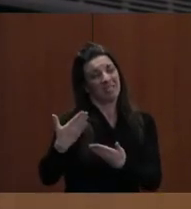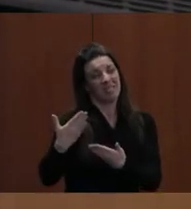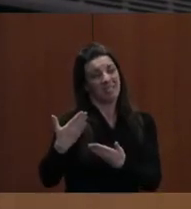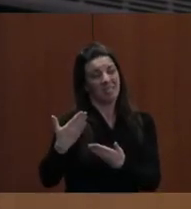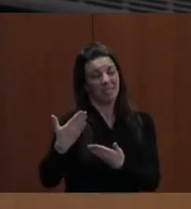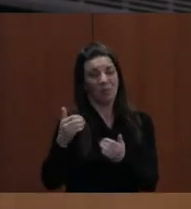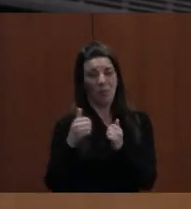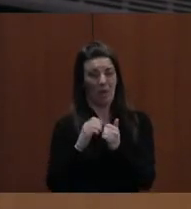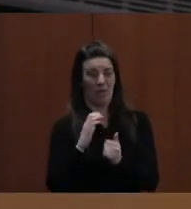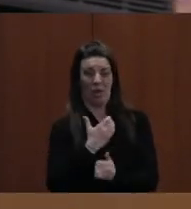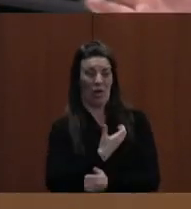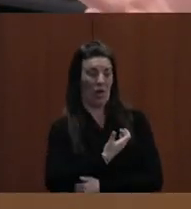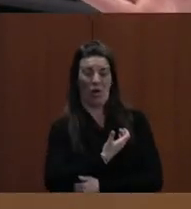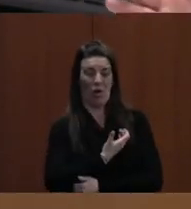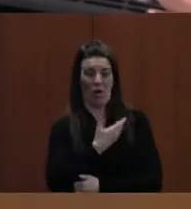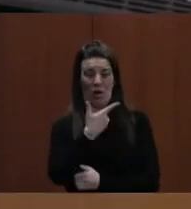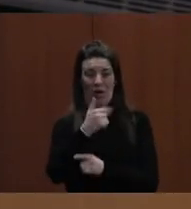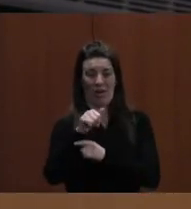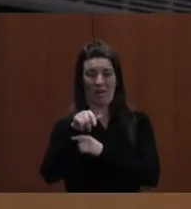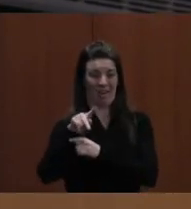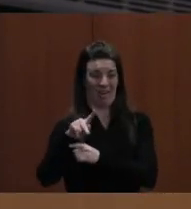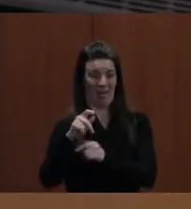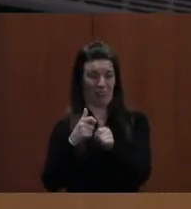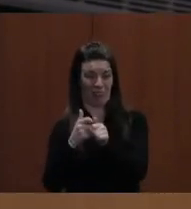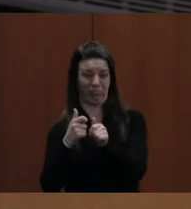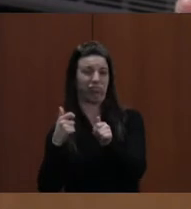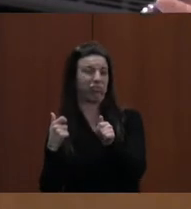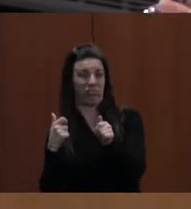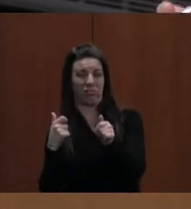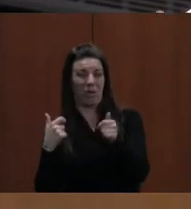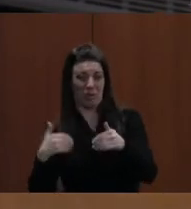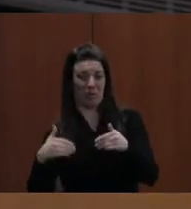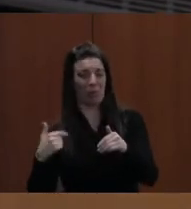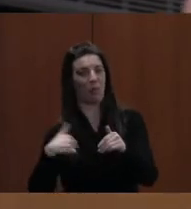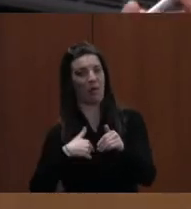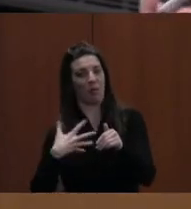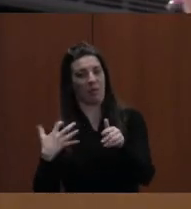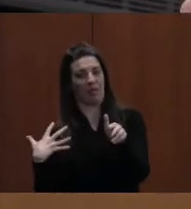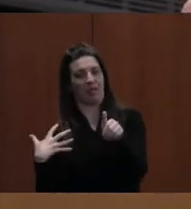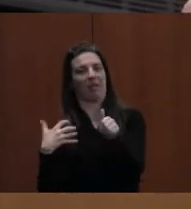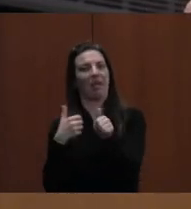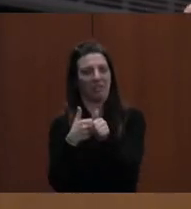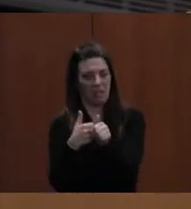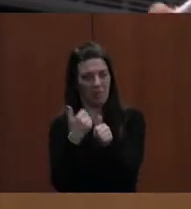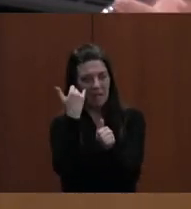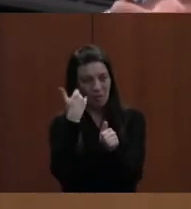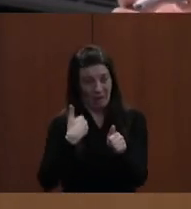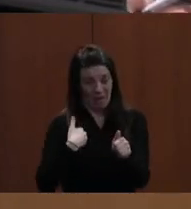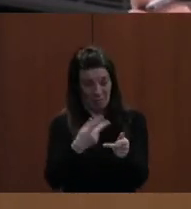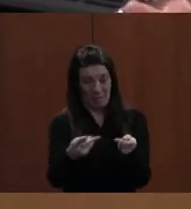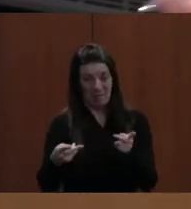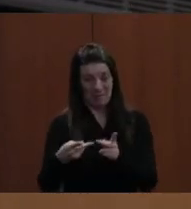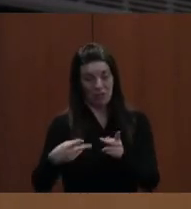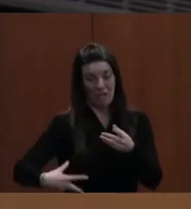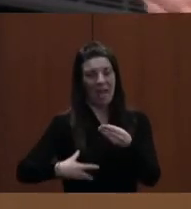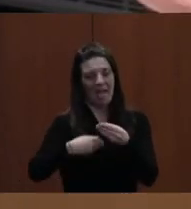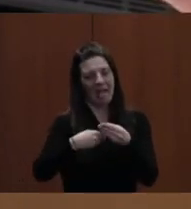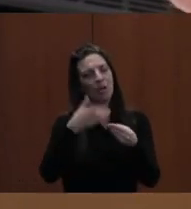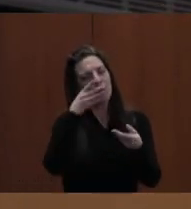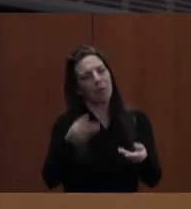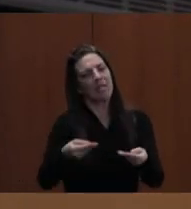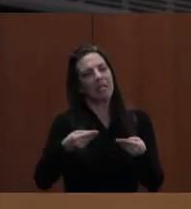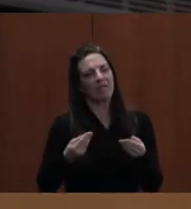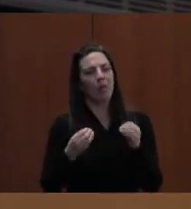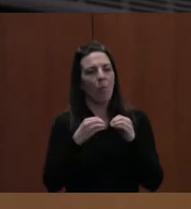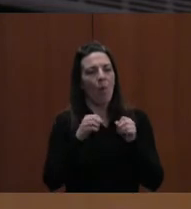so large, we want to try to close that gap, and if we would have those positions in there, that would give us more of an opportunity